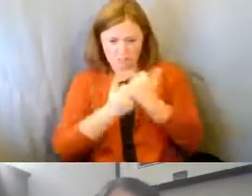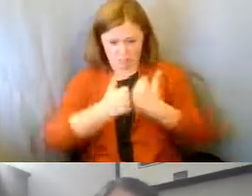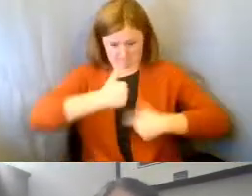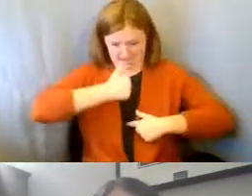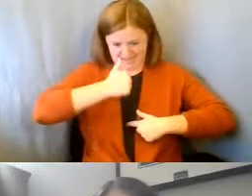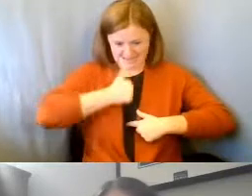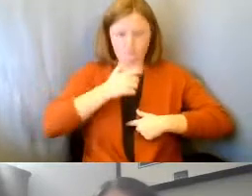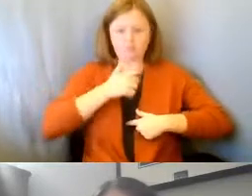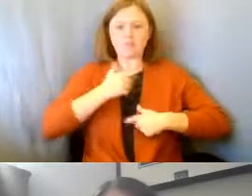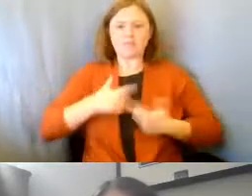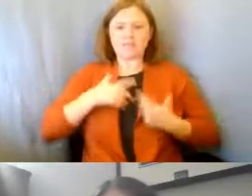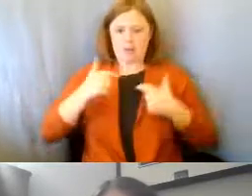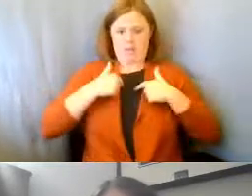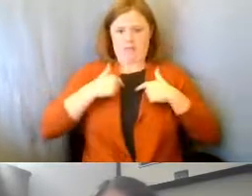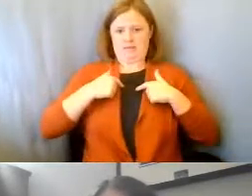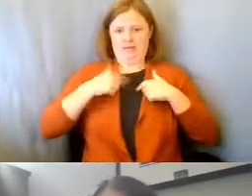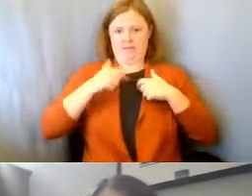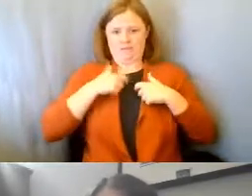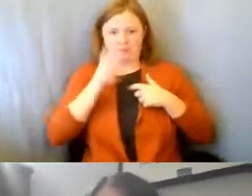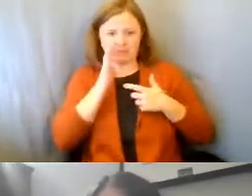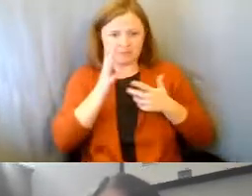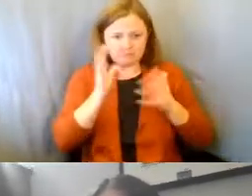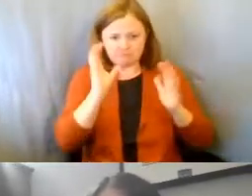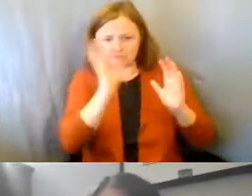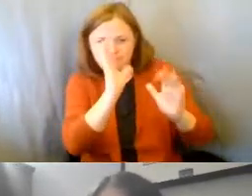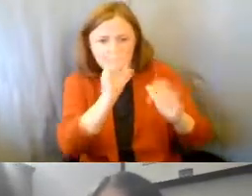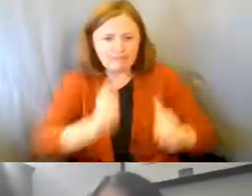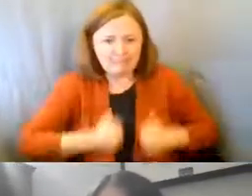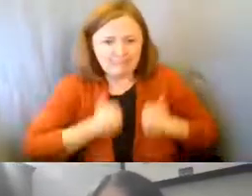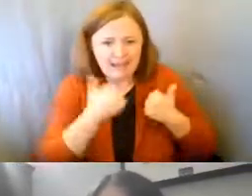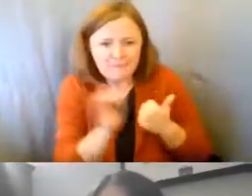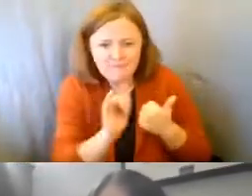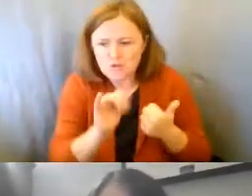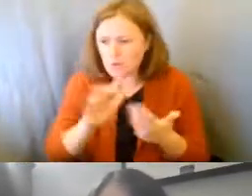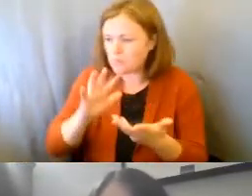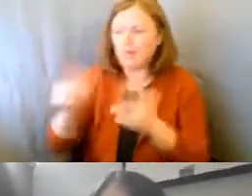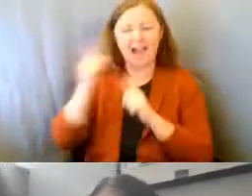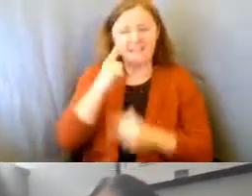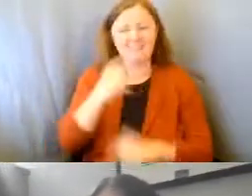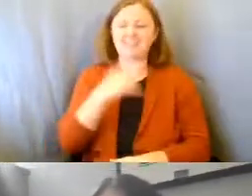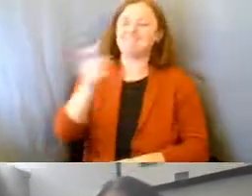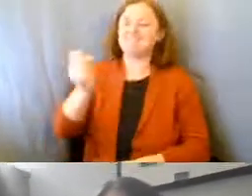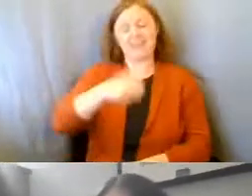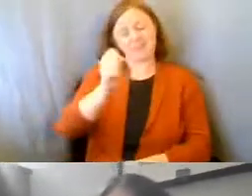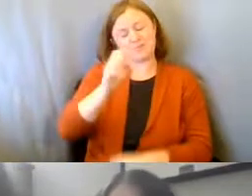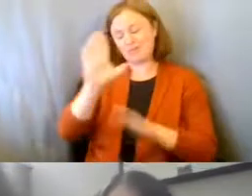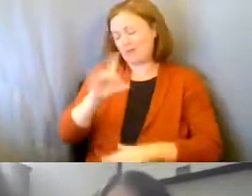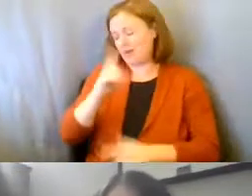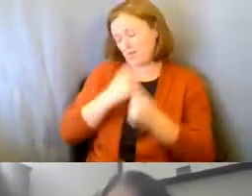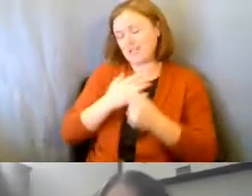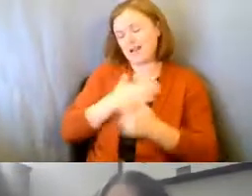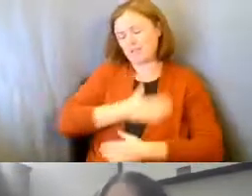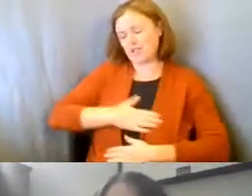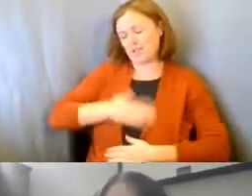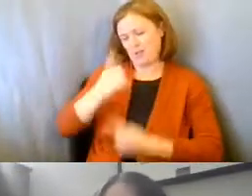navigate life as well. So, I think that was a great question. So, was. And I appreciate that greatly.